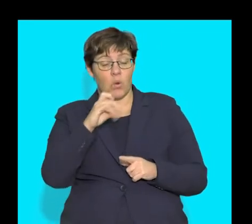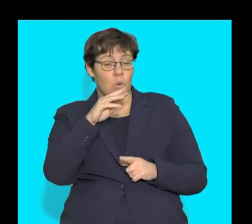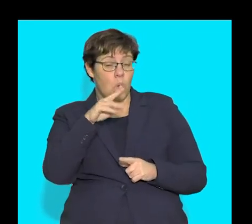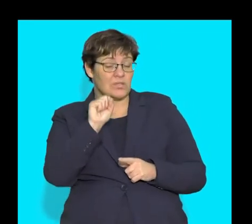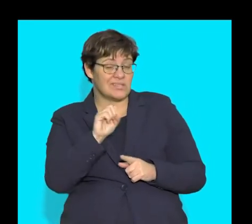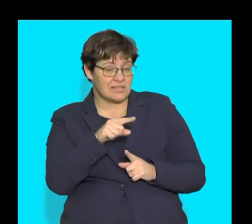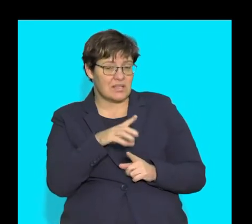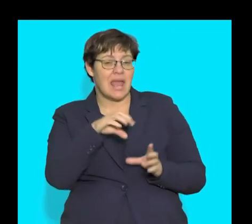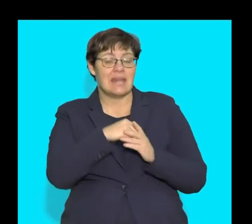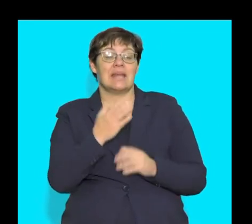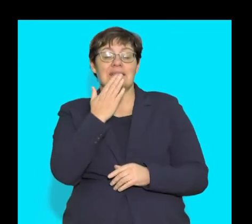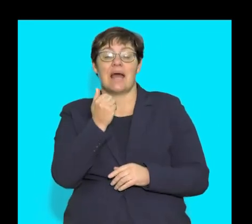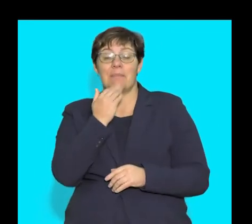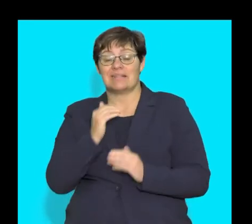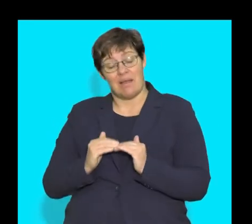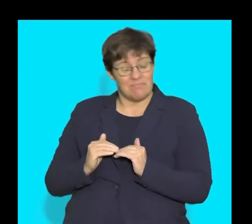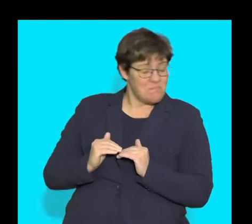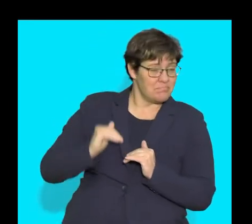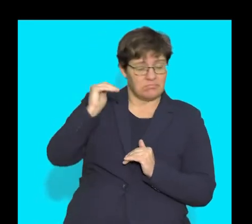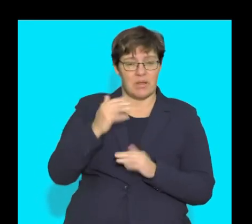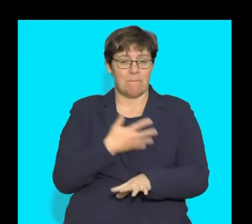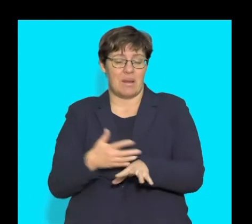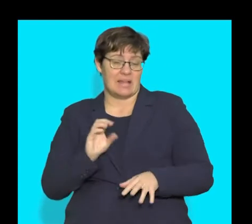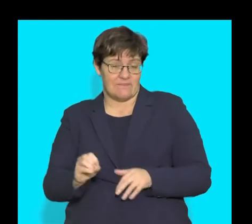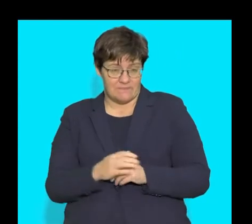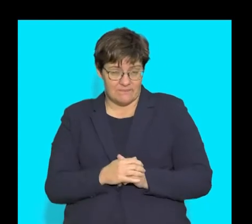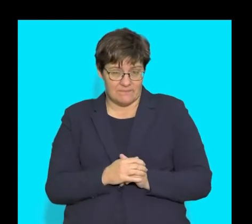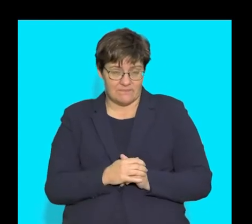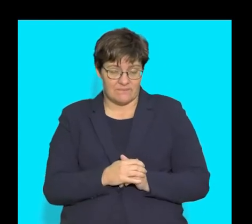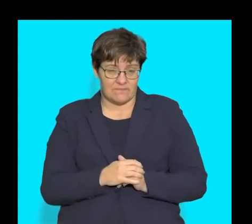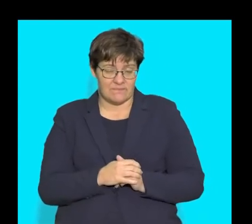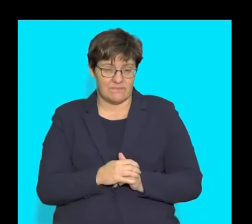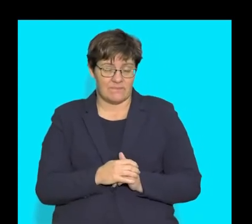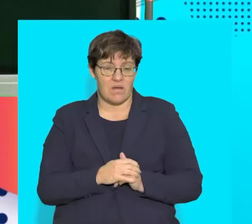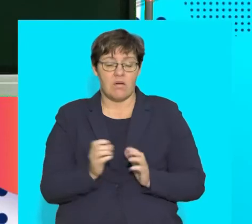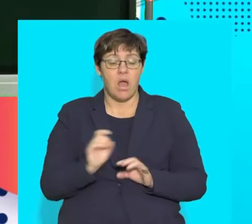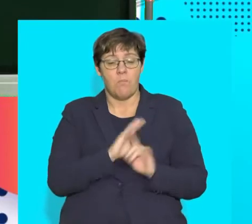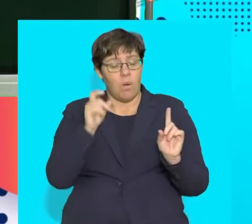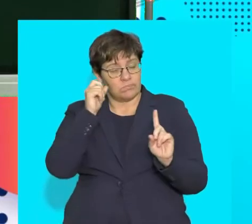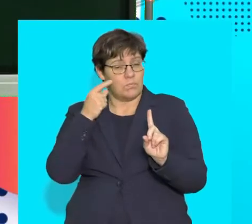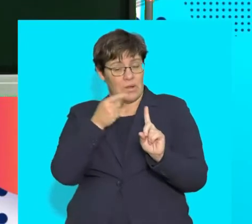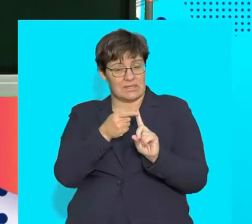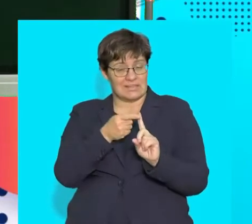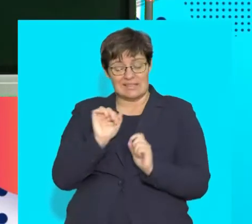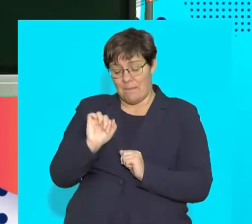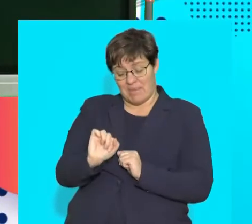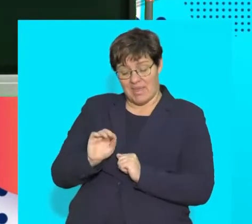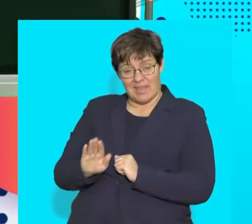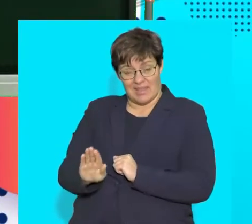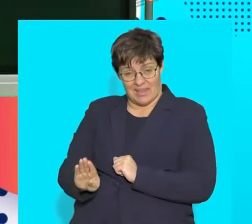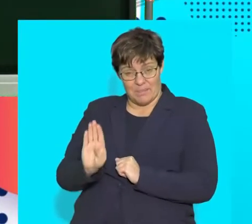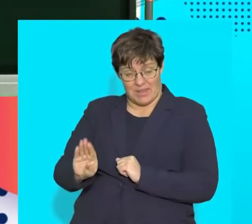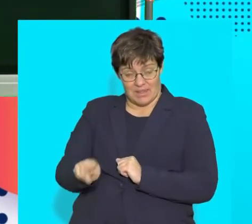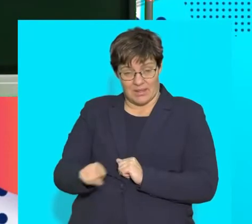glucose in the diabetic's blood? Again, guys, the question is very pointed to the diabetic